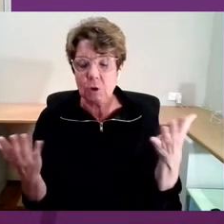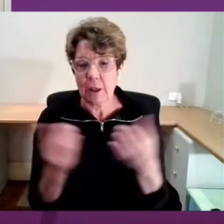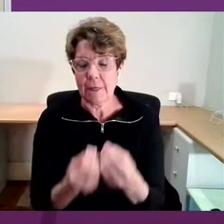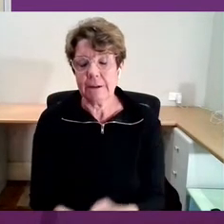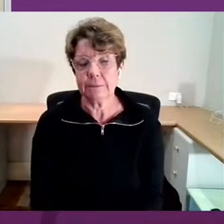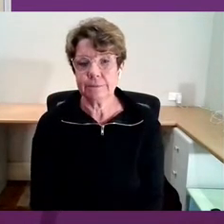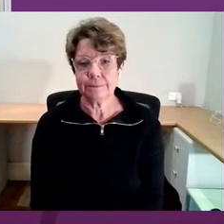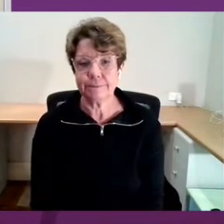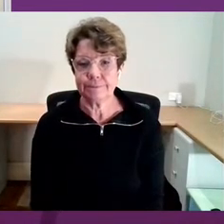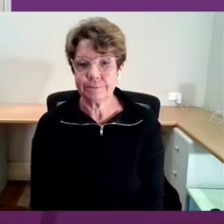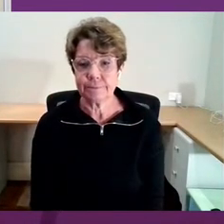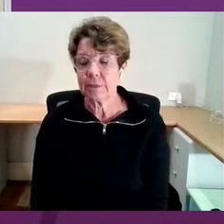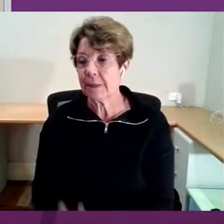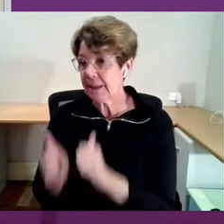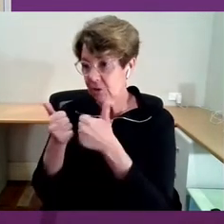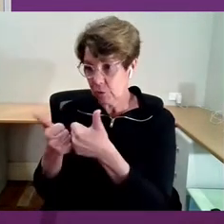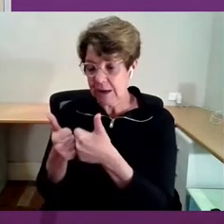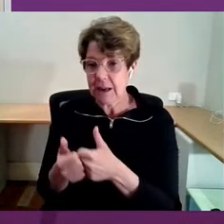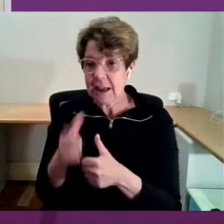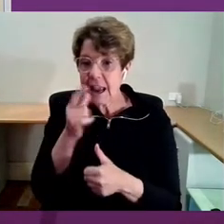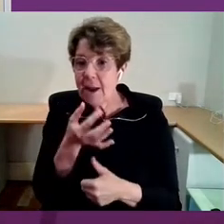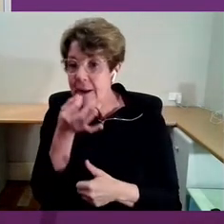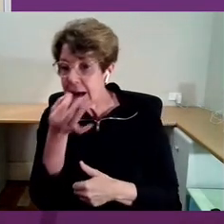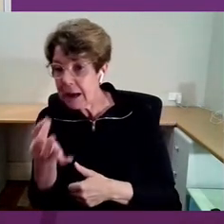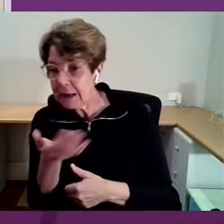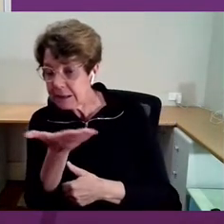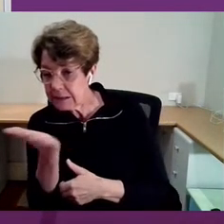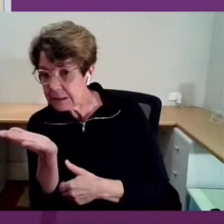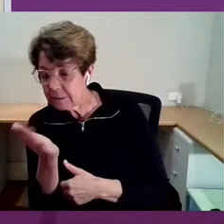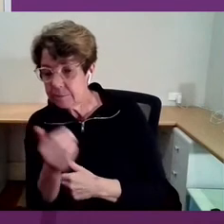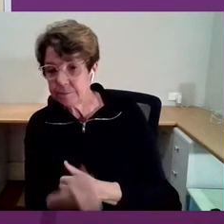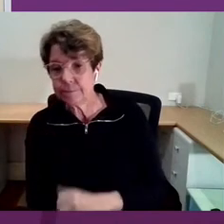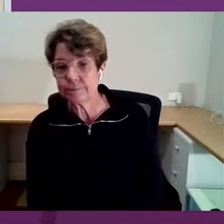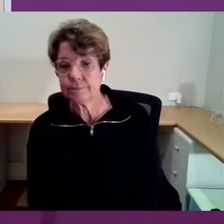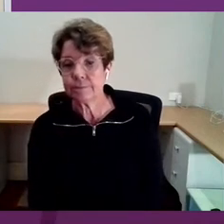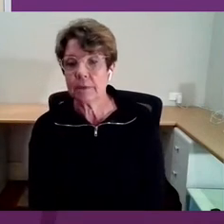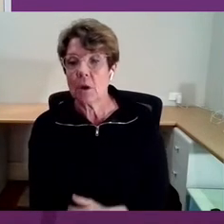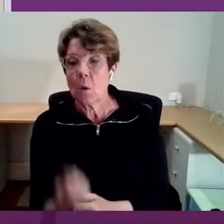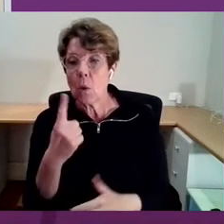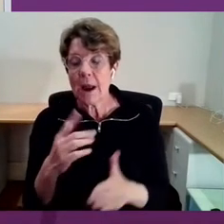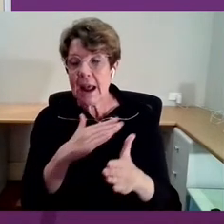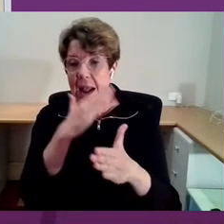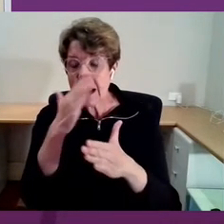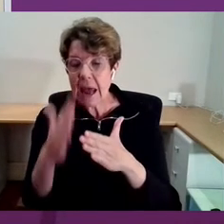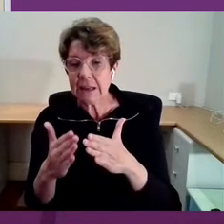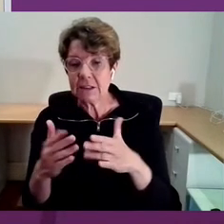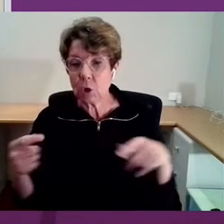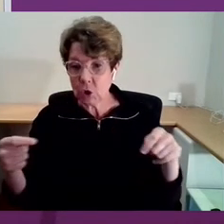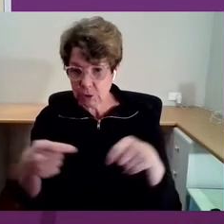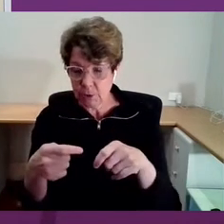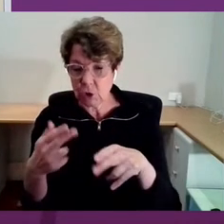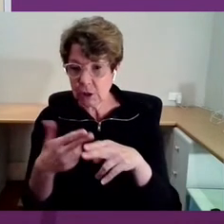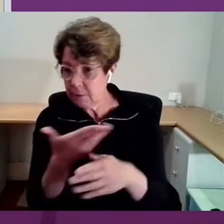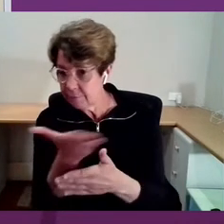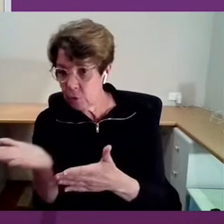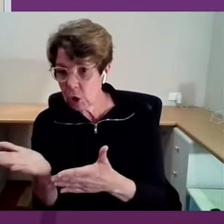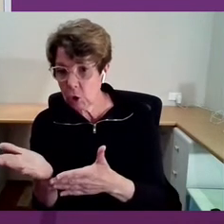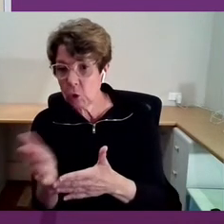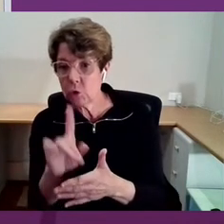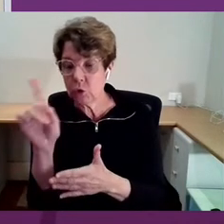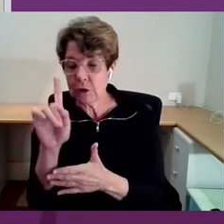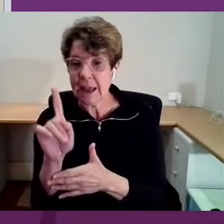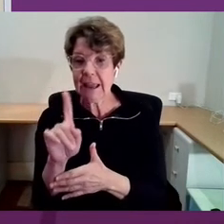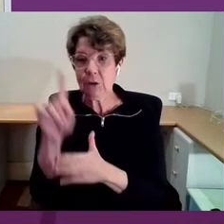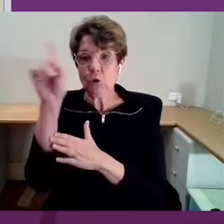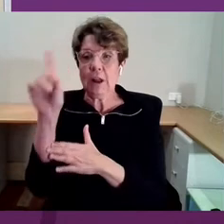That's great. Can I just ask, Evan, just one last contribution for you today, the one big